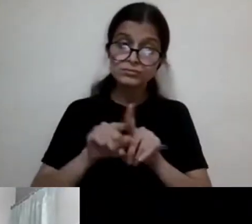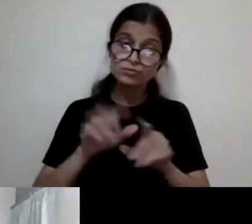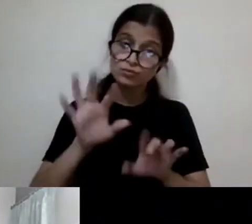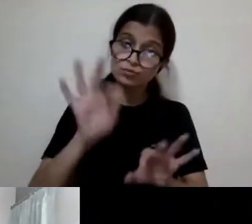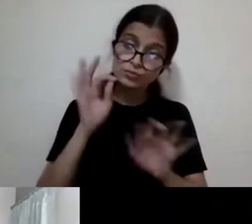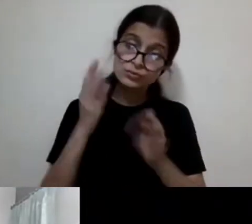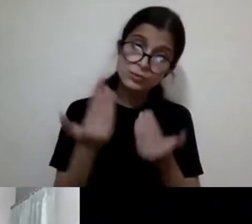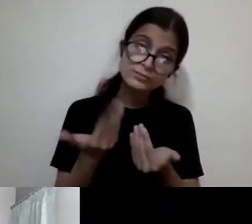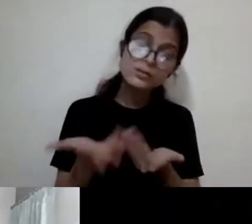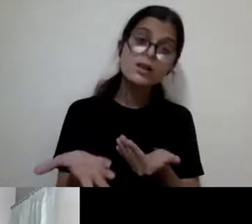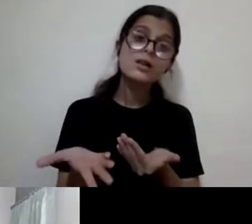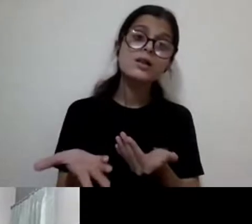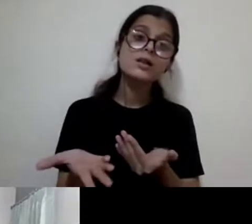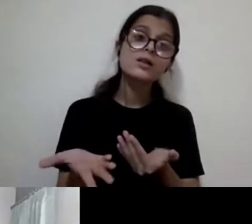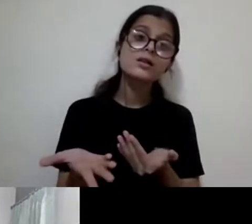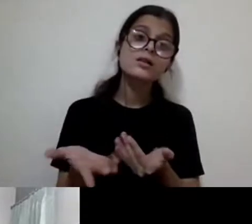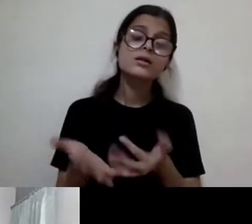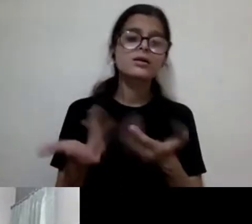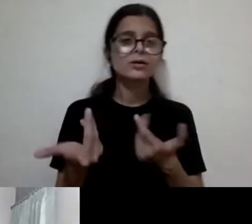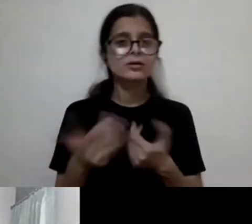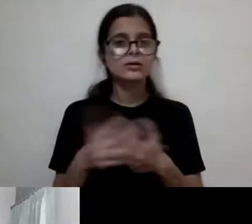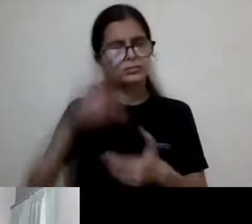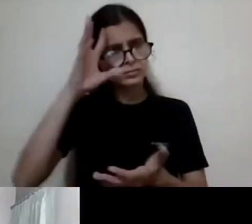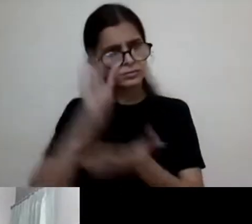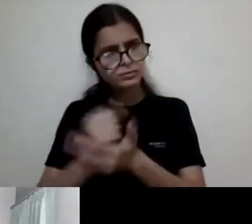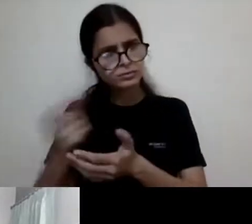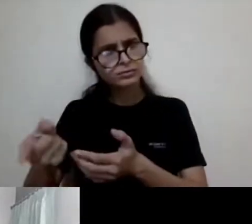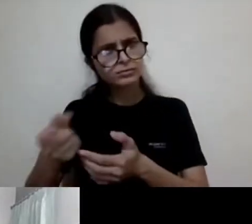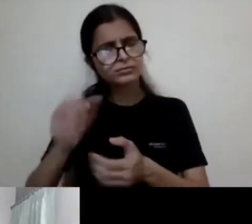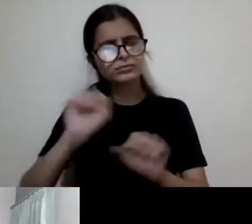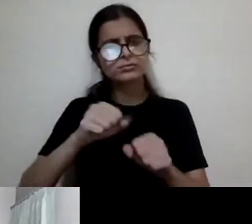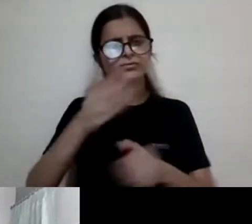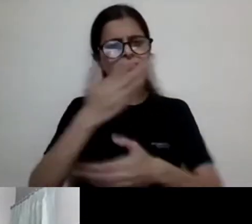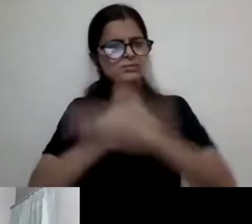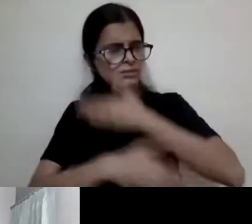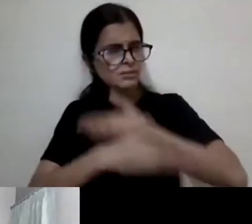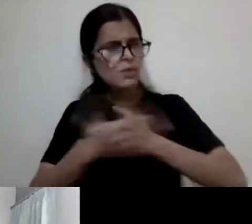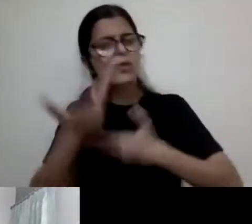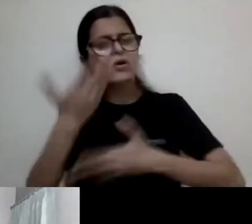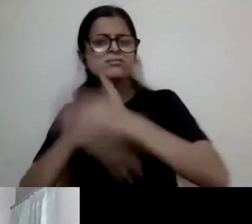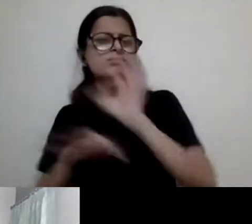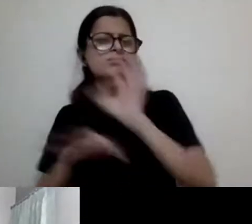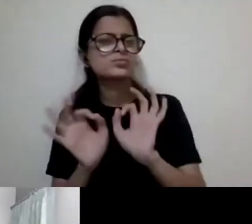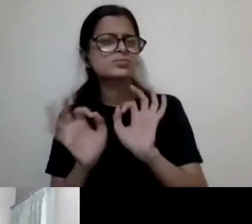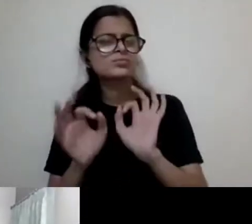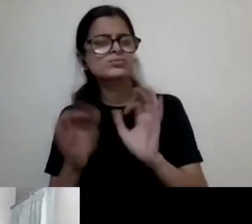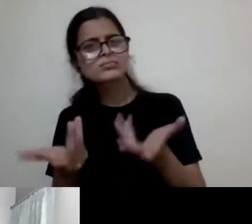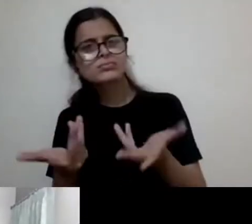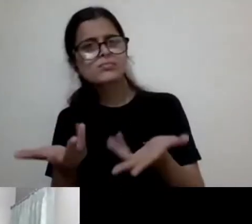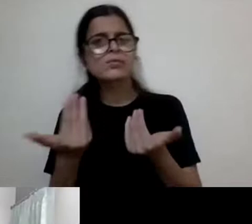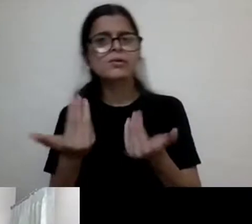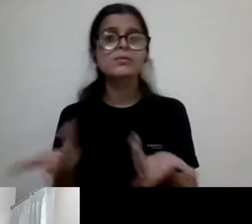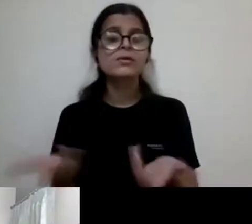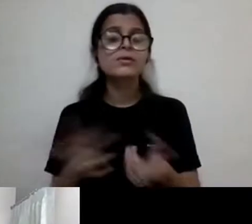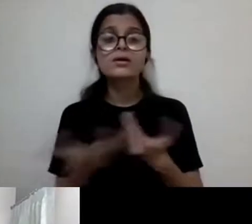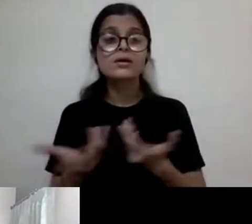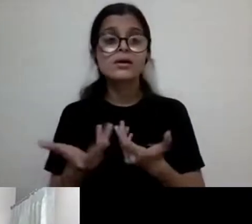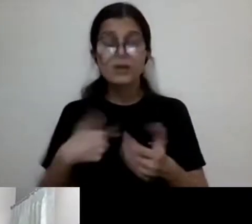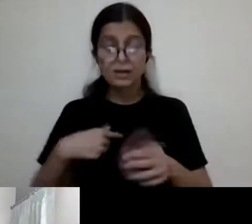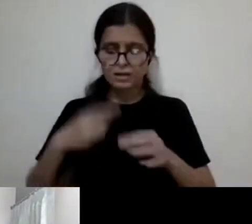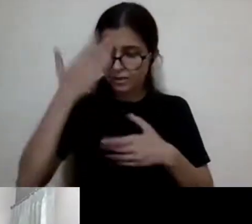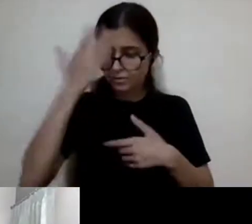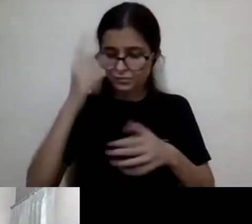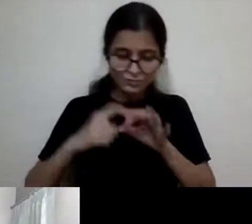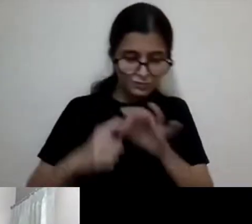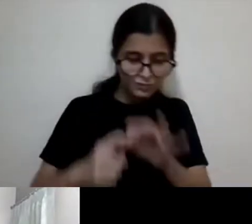can, uh, decide whether or not to have a disabled offspring. Um, and I don't know that that question's been resolved.